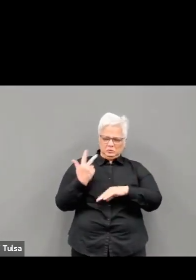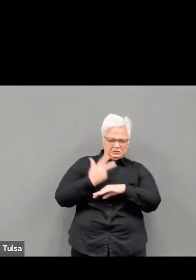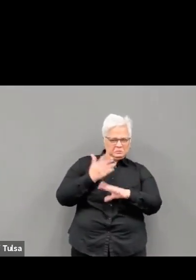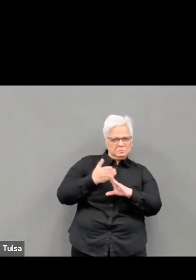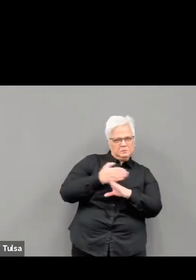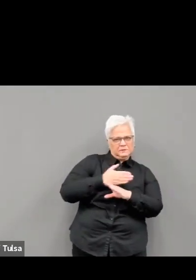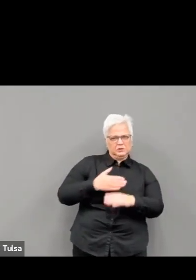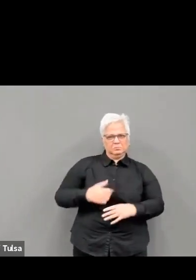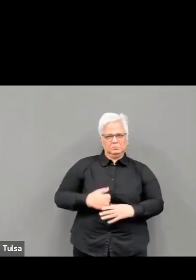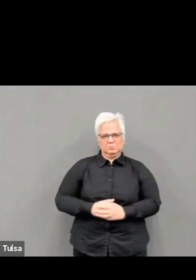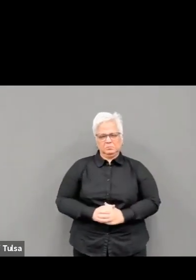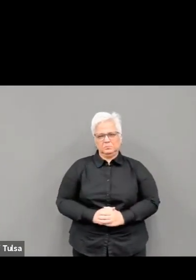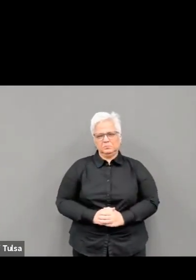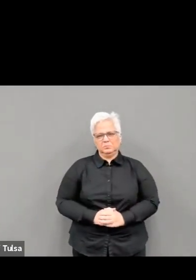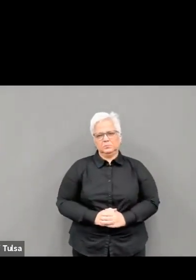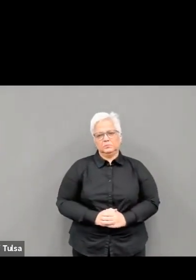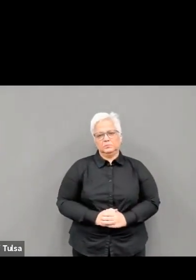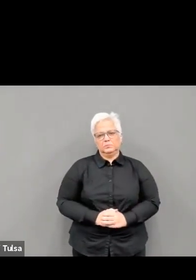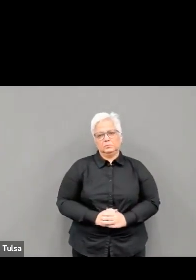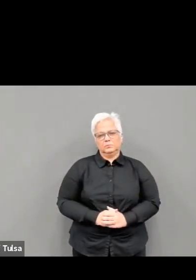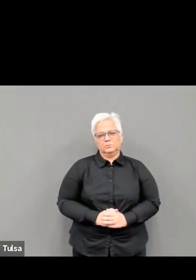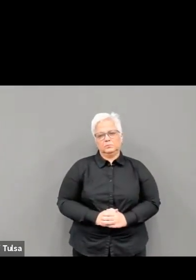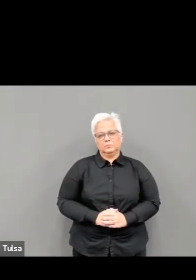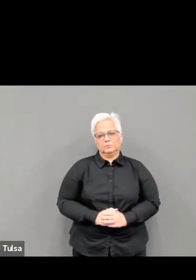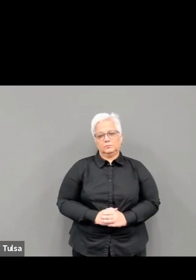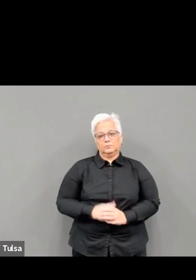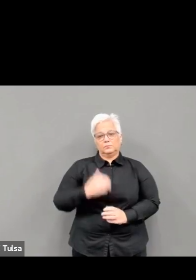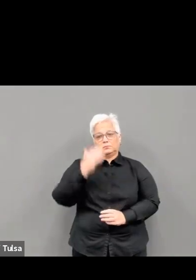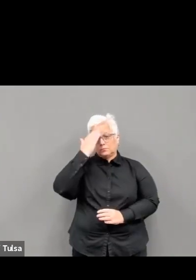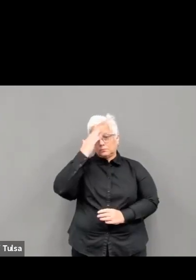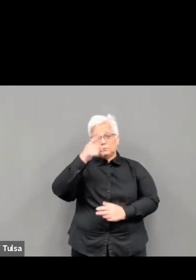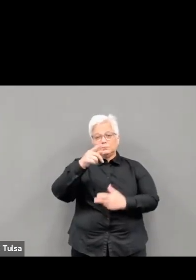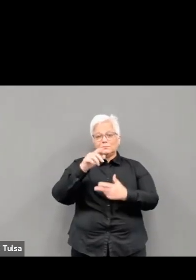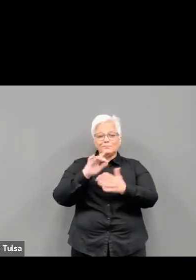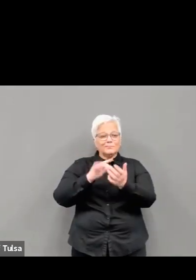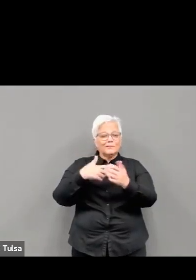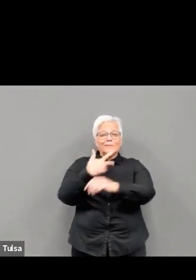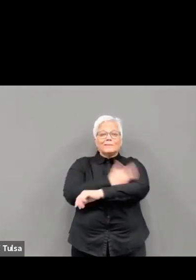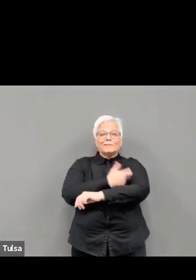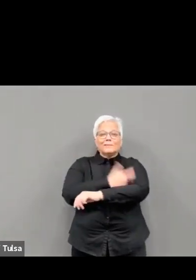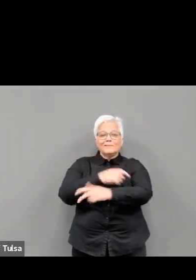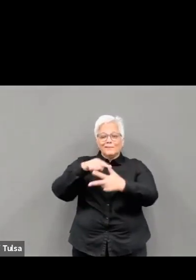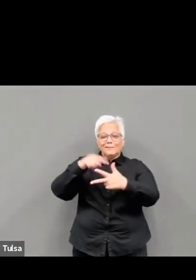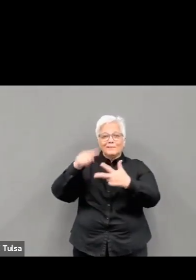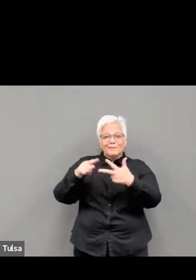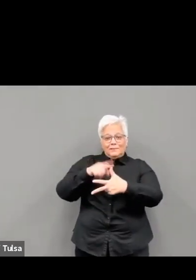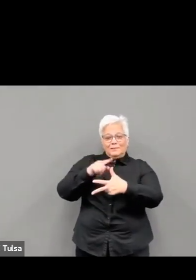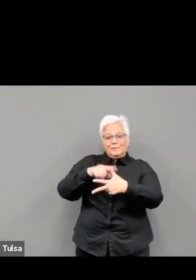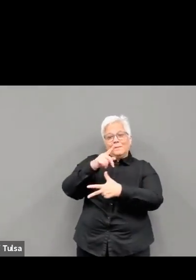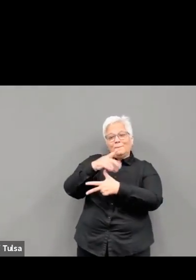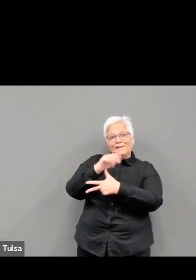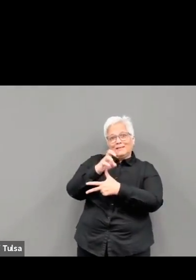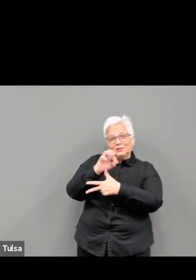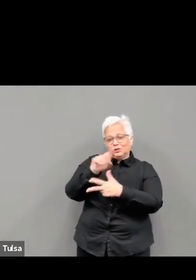-19 vaccine to our toolbox means more people can get vaccinated, which increases the overall population protected.